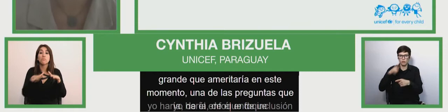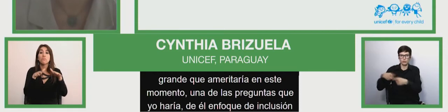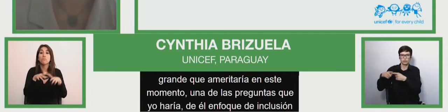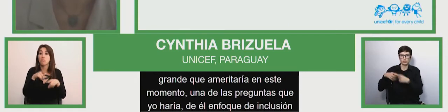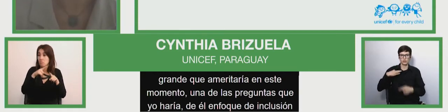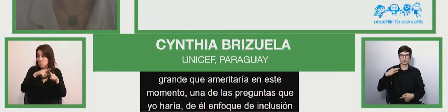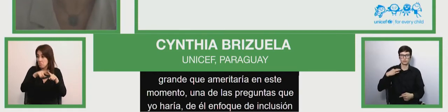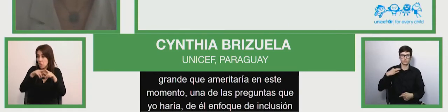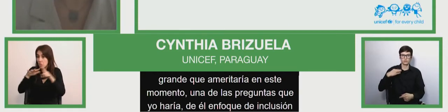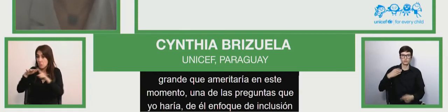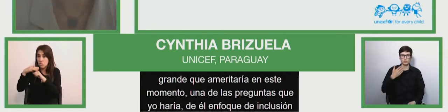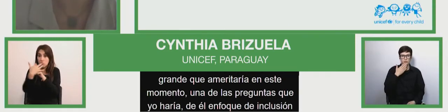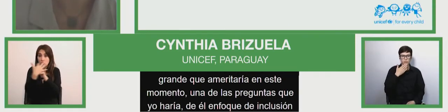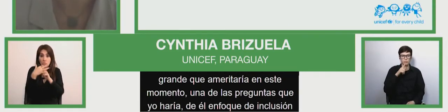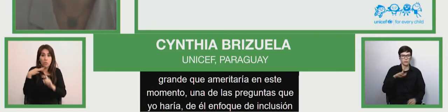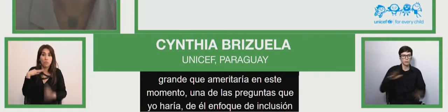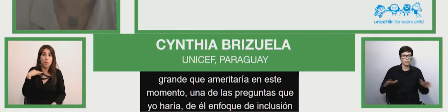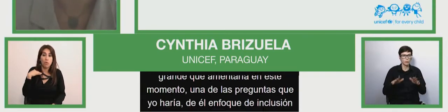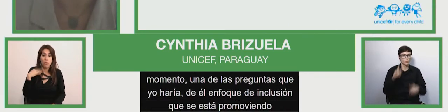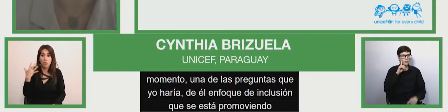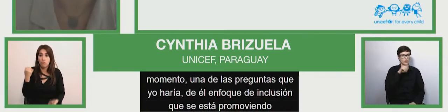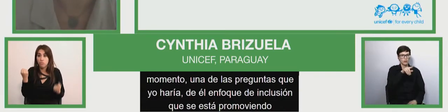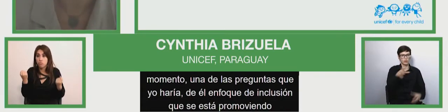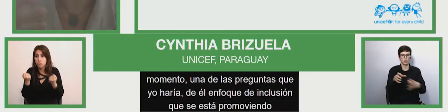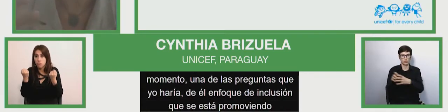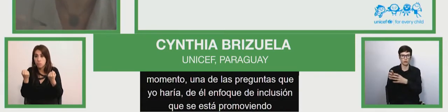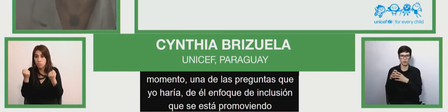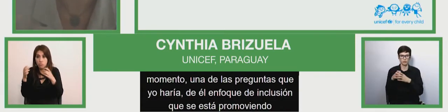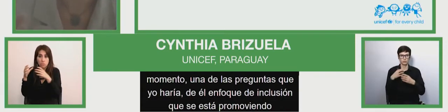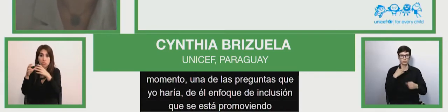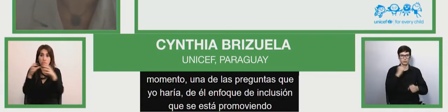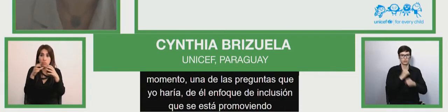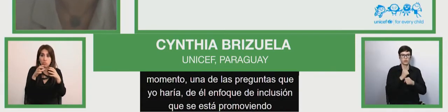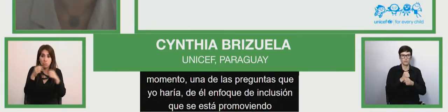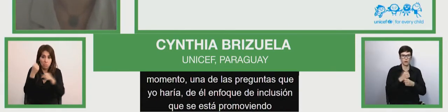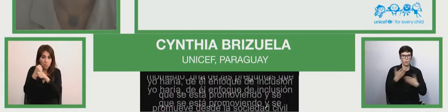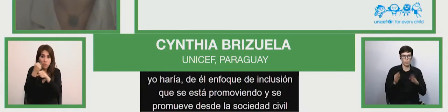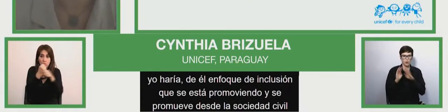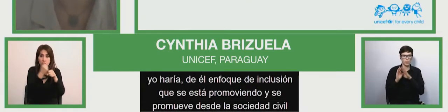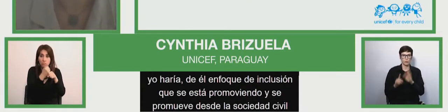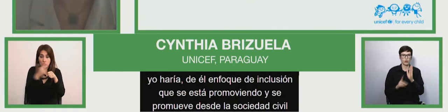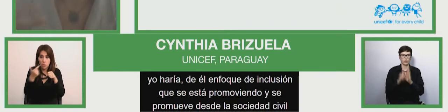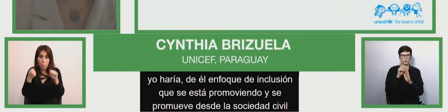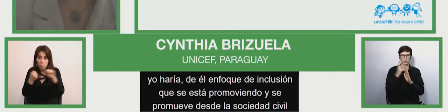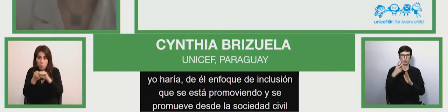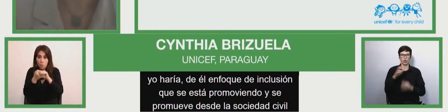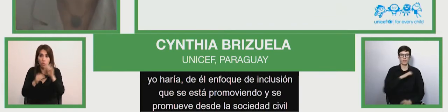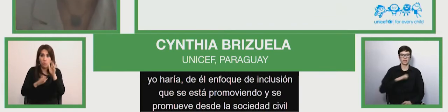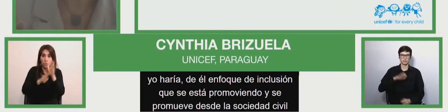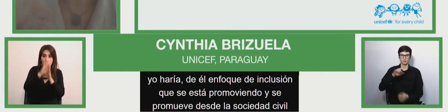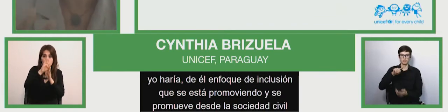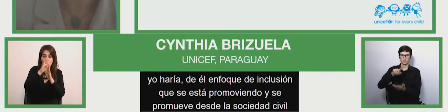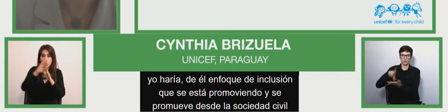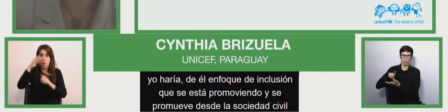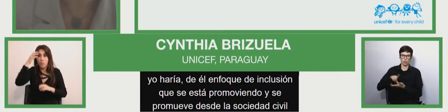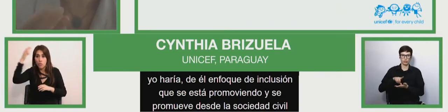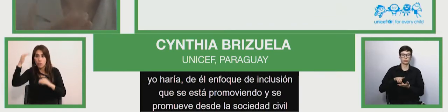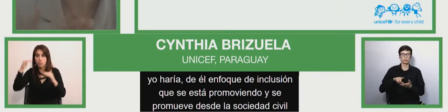from organizations that work towards the development of the states how can we